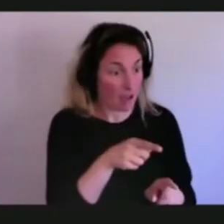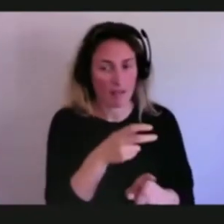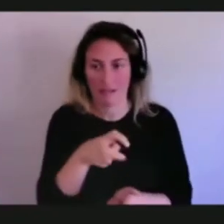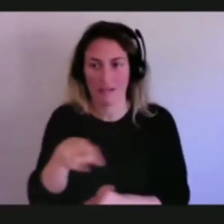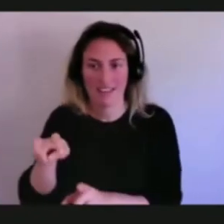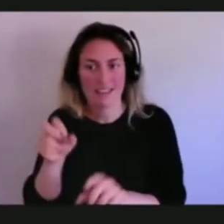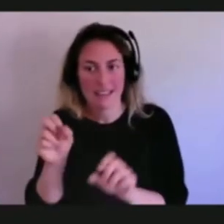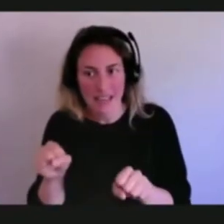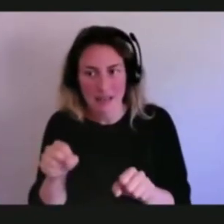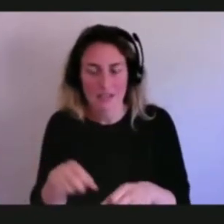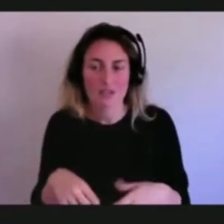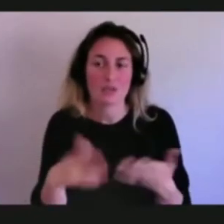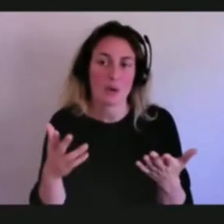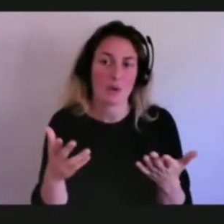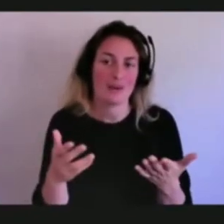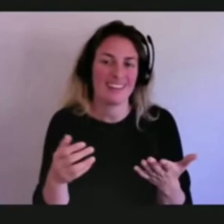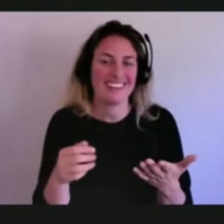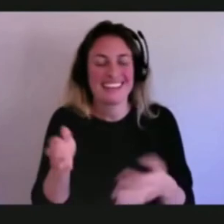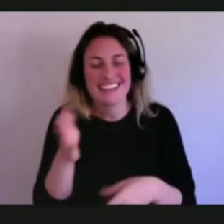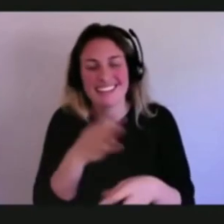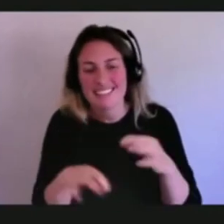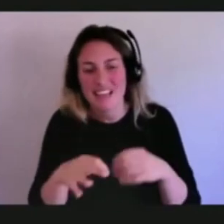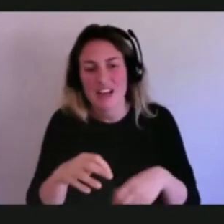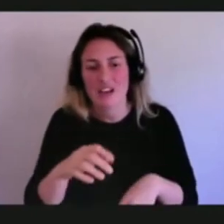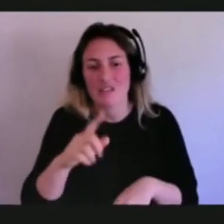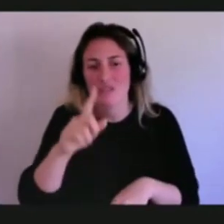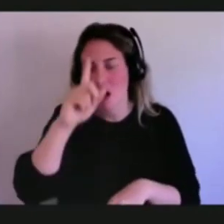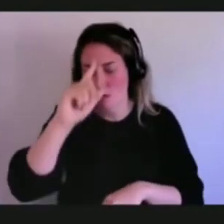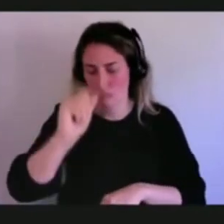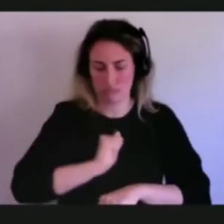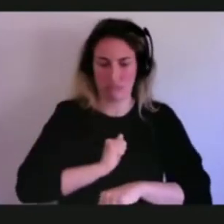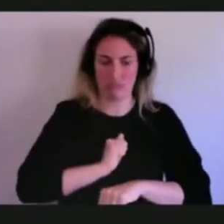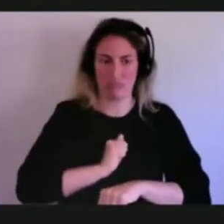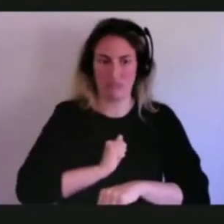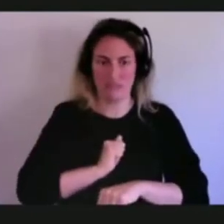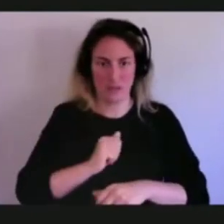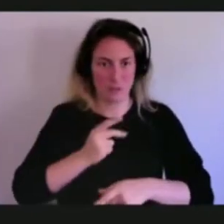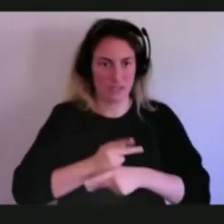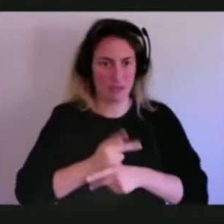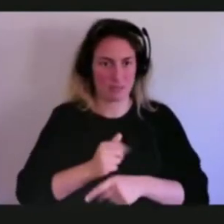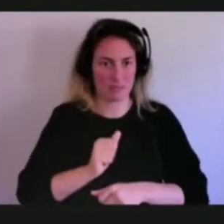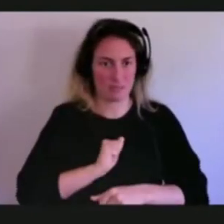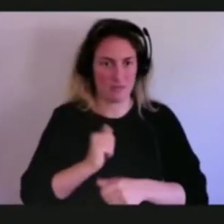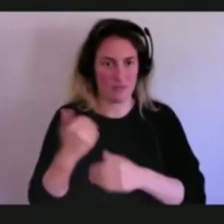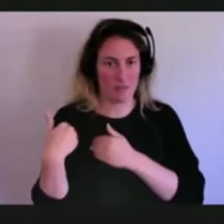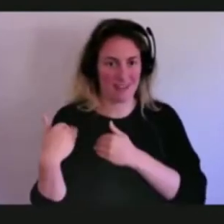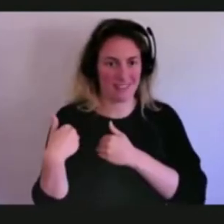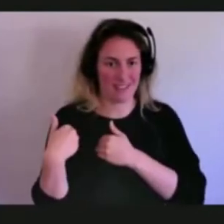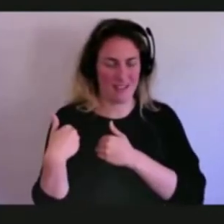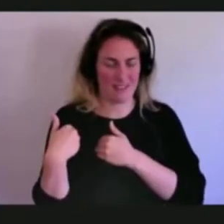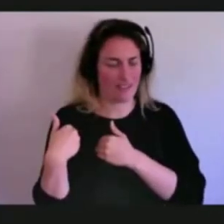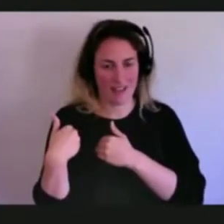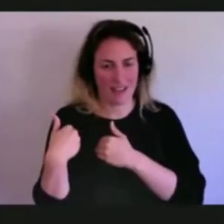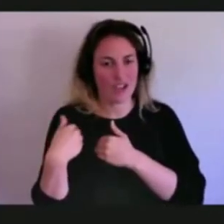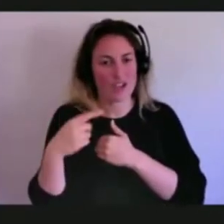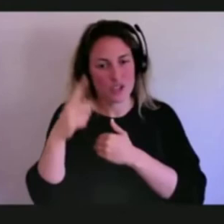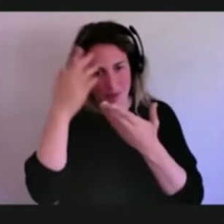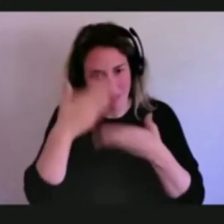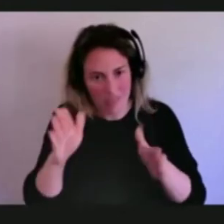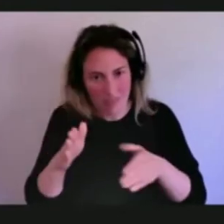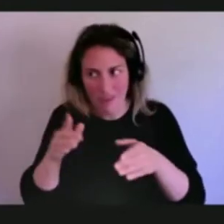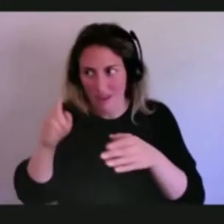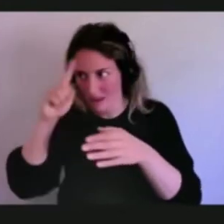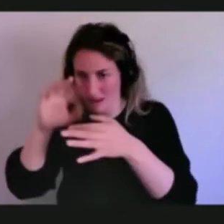kind of mentality or an everybody is responsible for themselves mentality, we should be thinking of this as